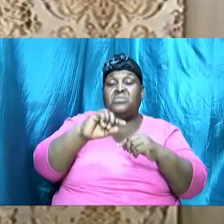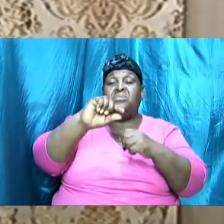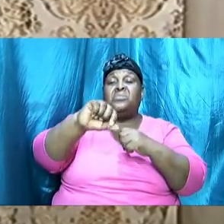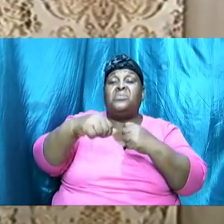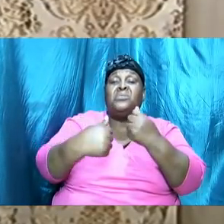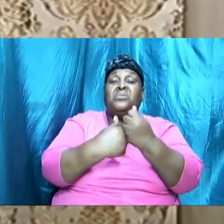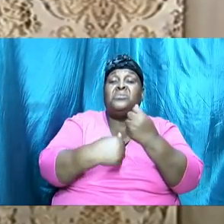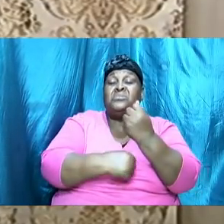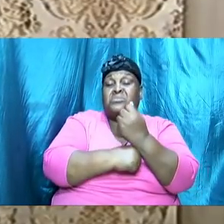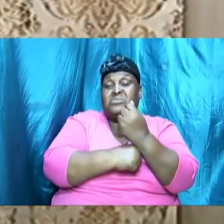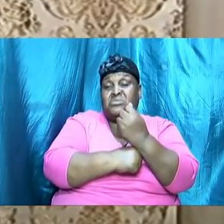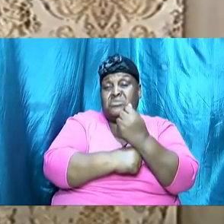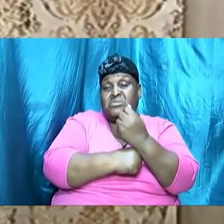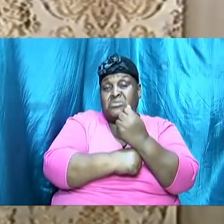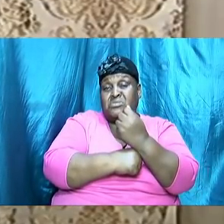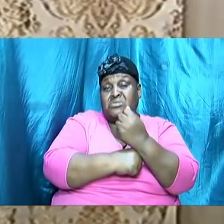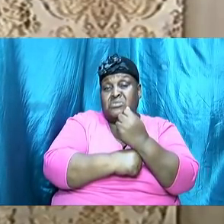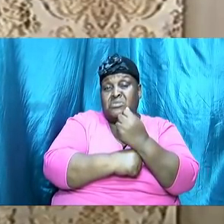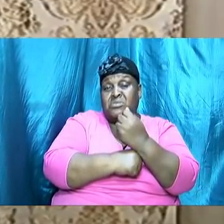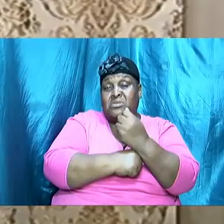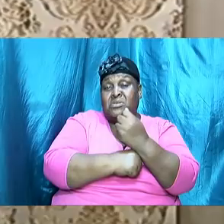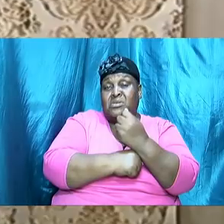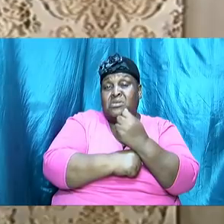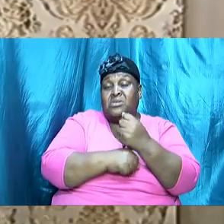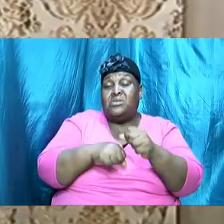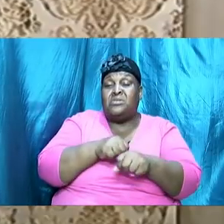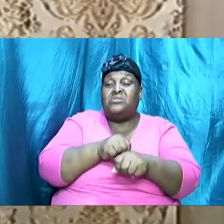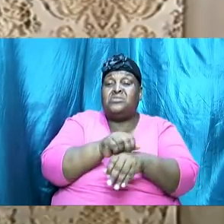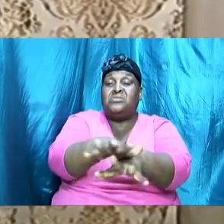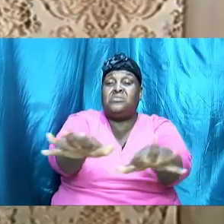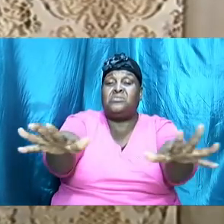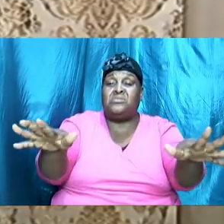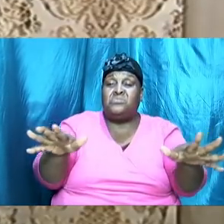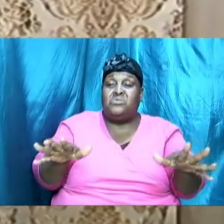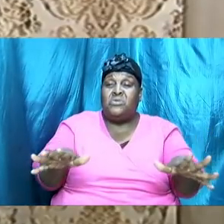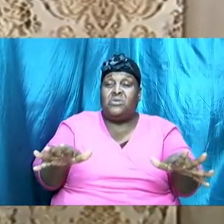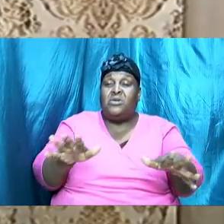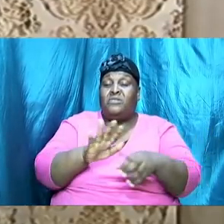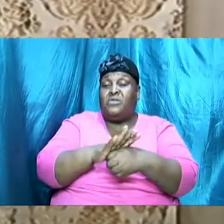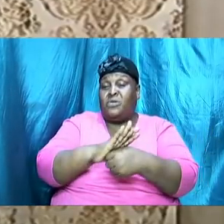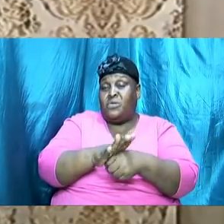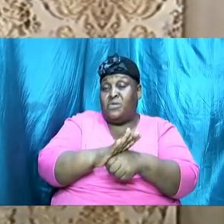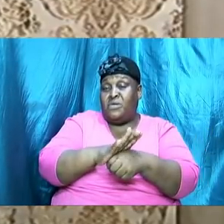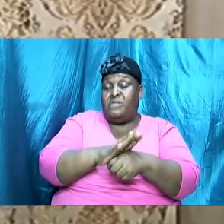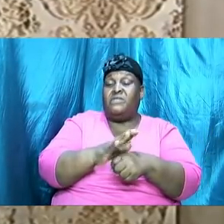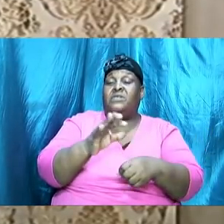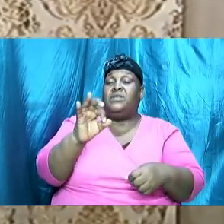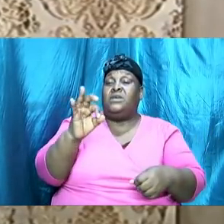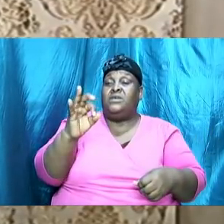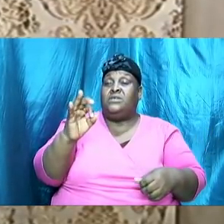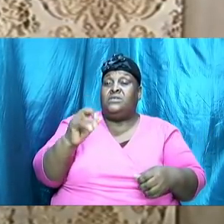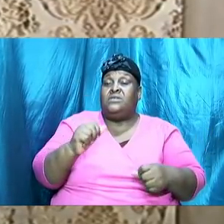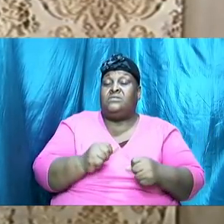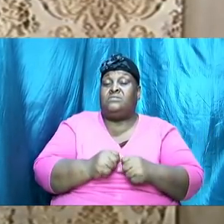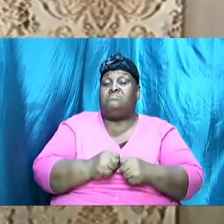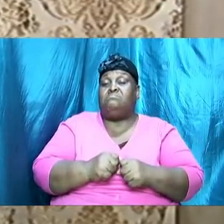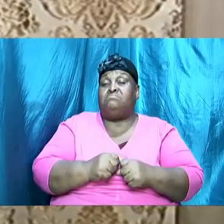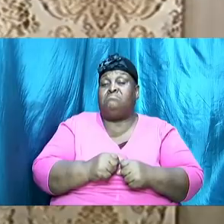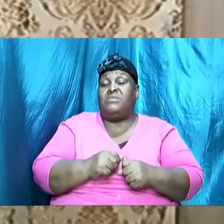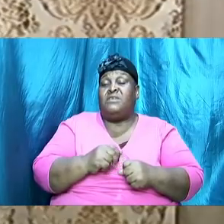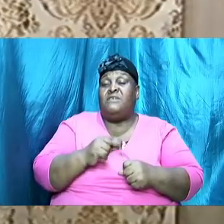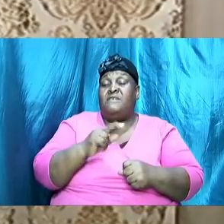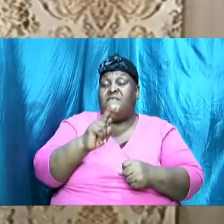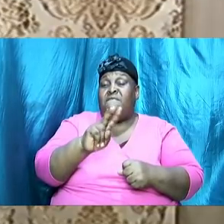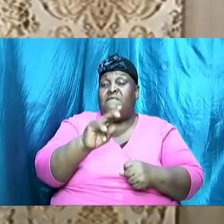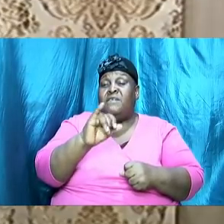curtailing the spread of the COVID-19 virus. And as a result,